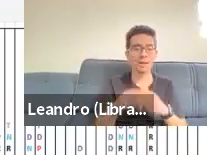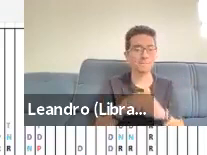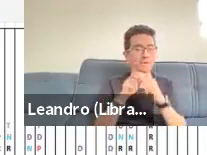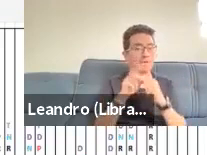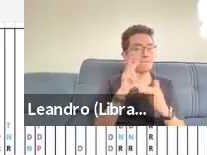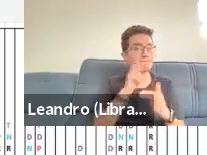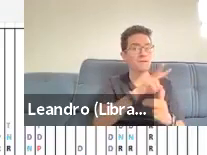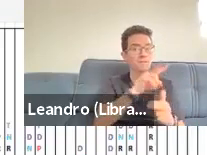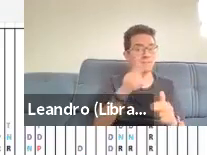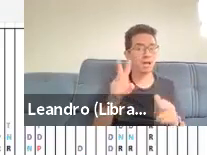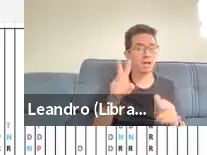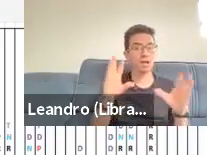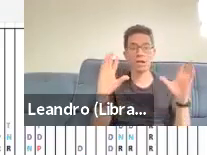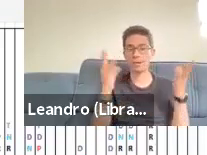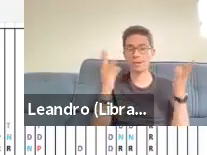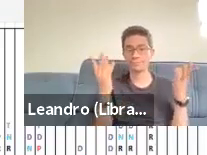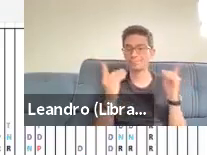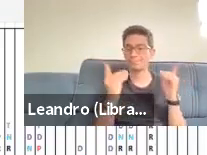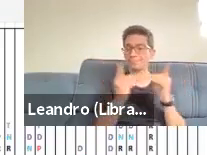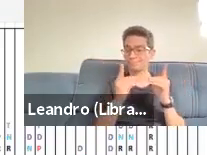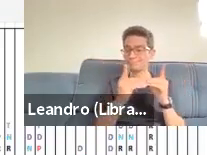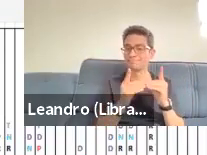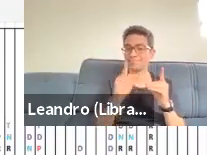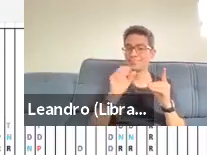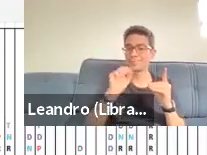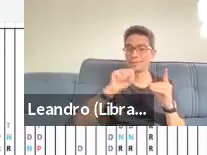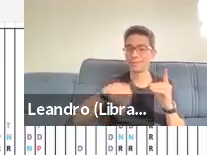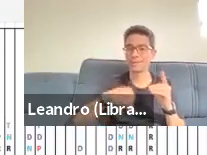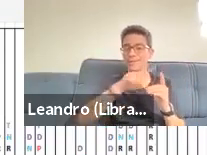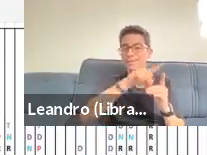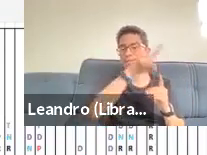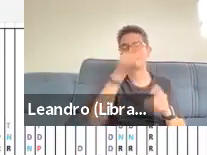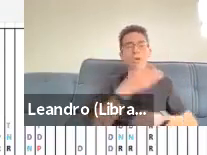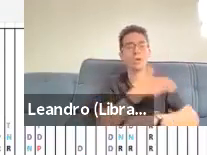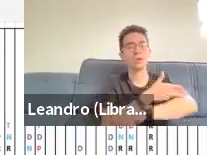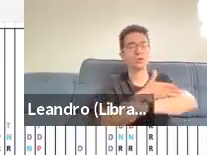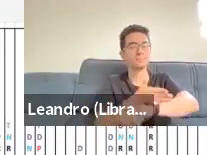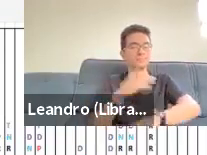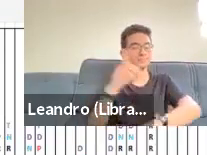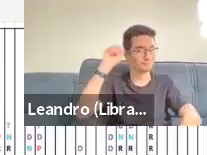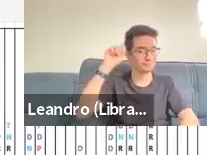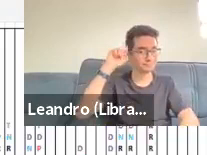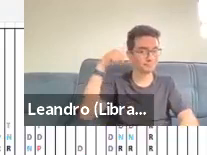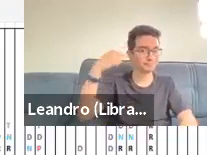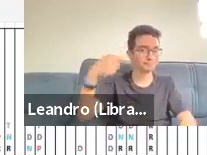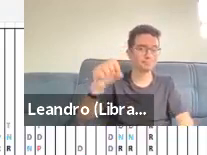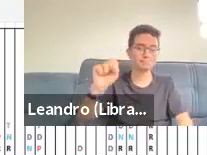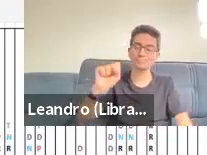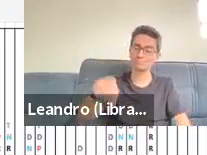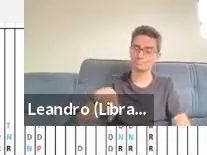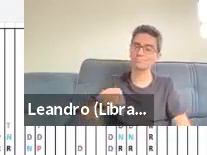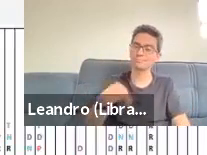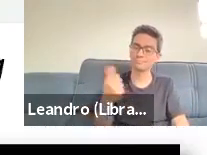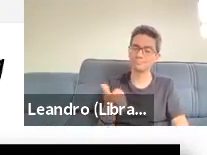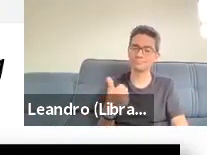looks like it's like this it's it's I'm not going to say messy. I'm just going to say it's busy. It's busy. Okay. Paul.